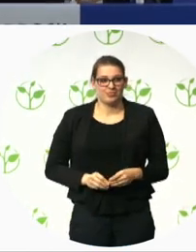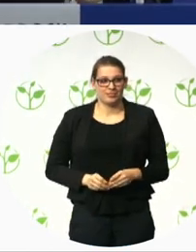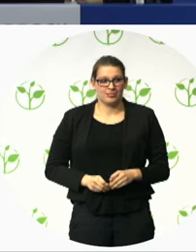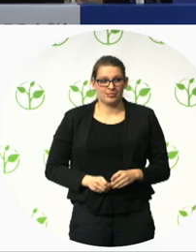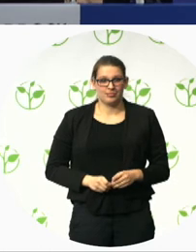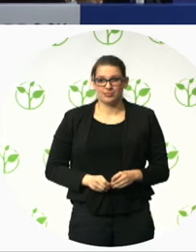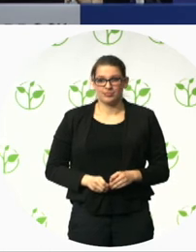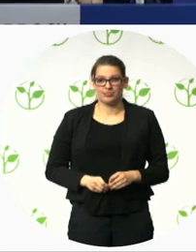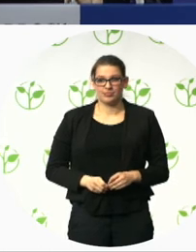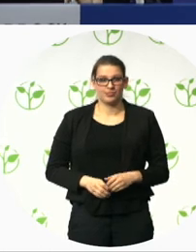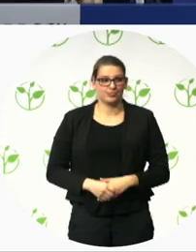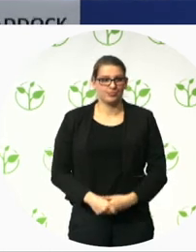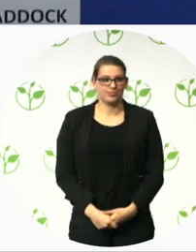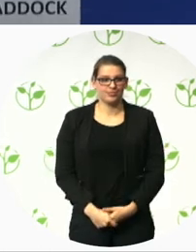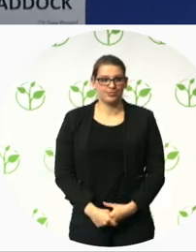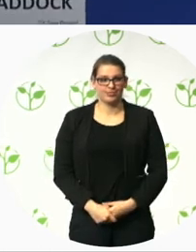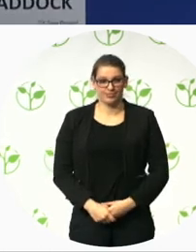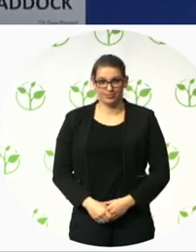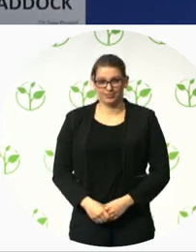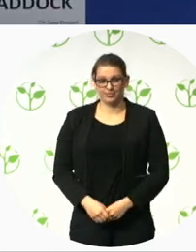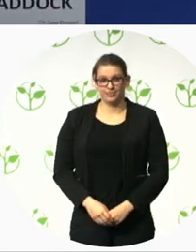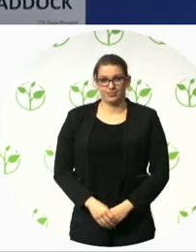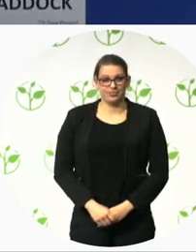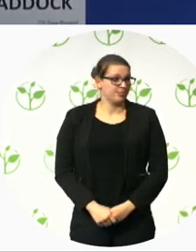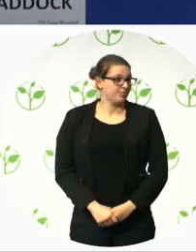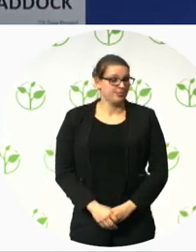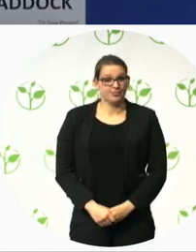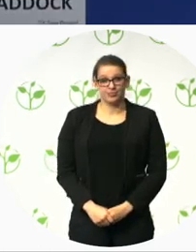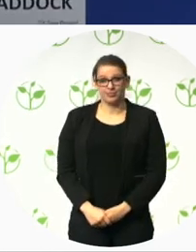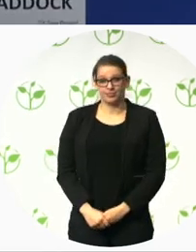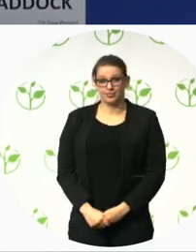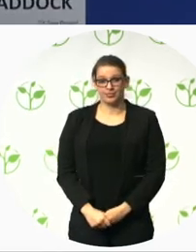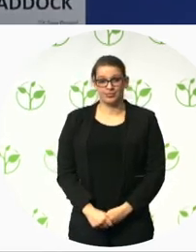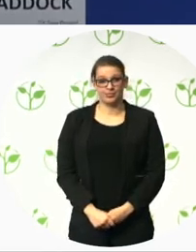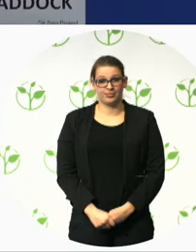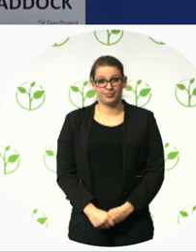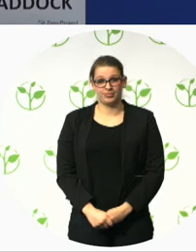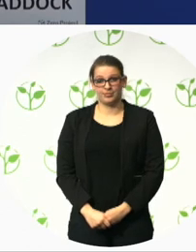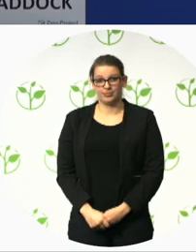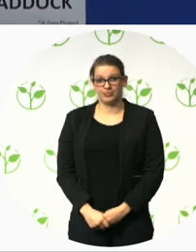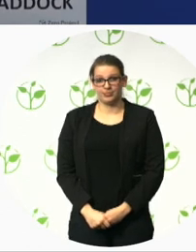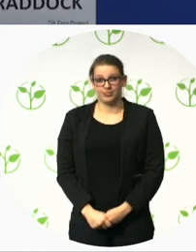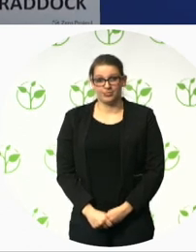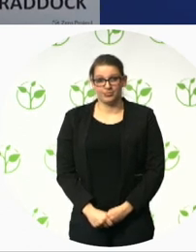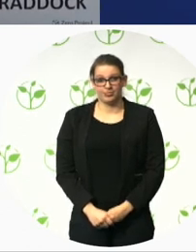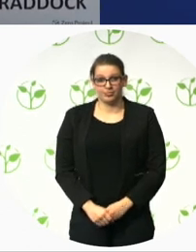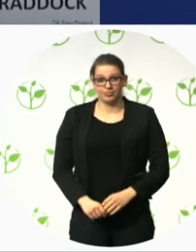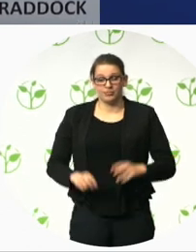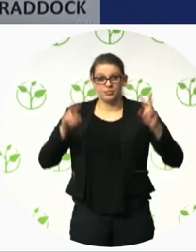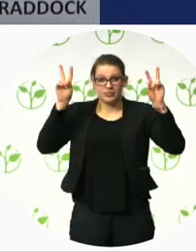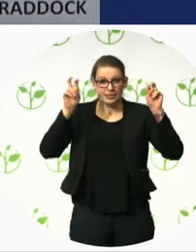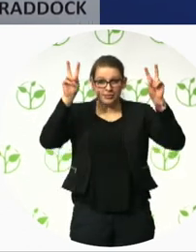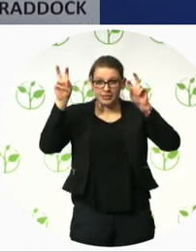So, again, covering the, the city, the, the Olympics, uh, to banking, um, to